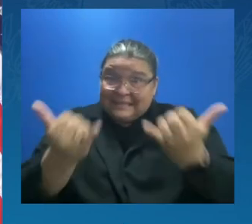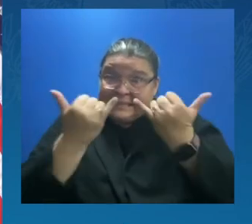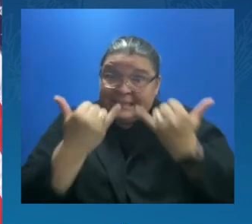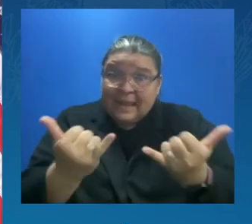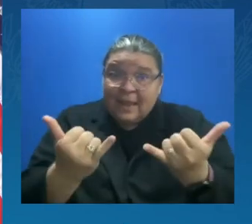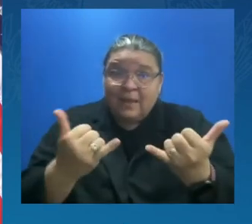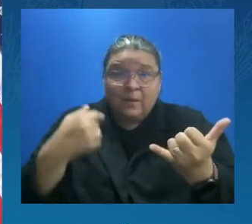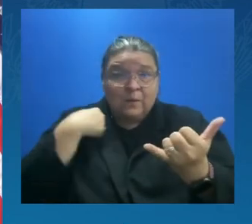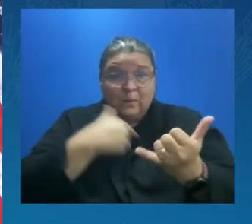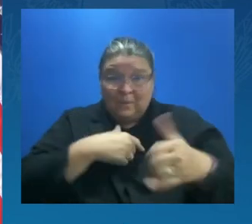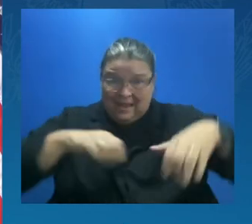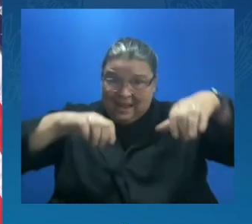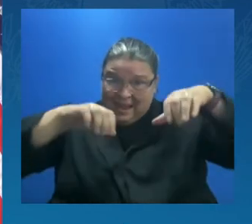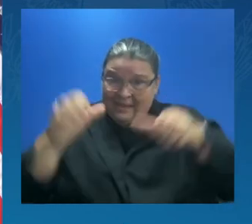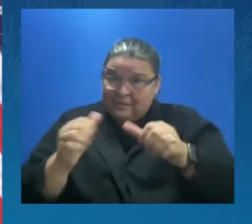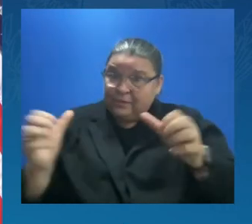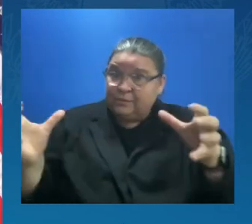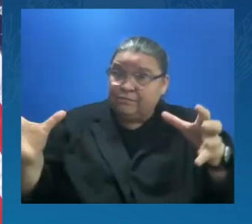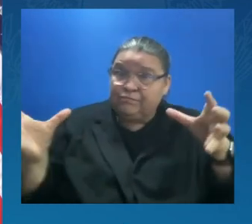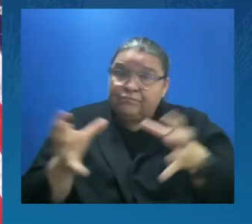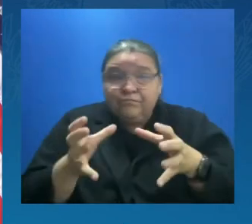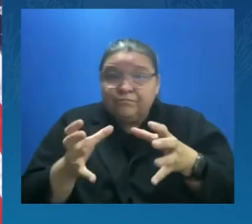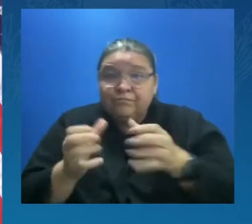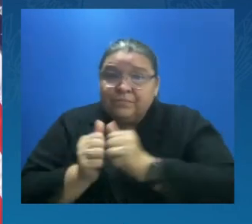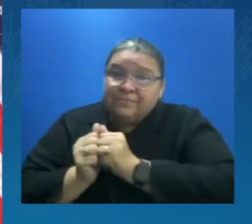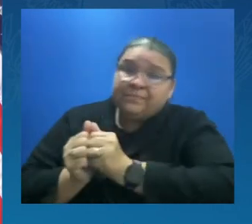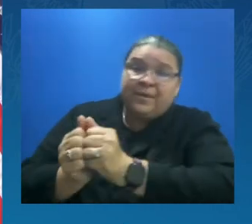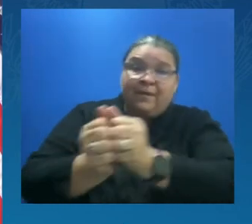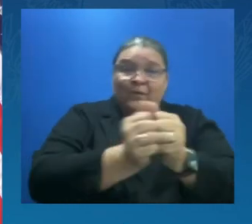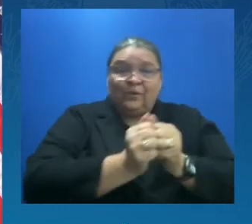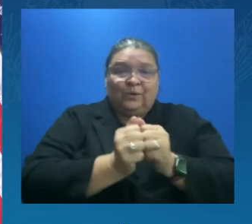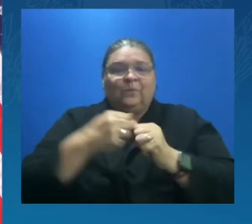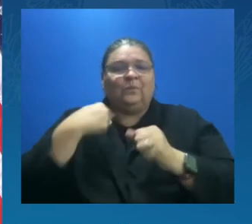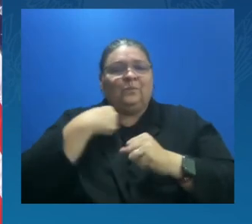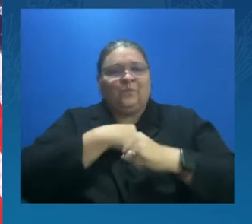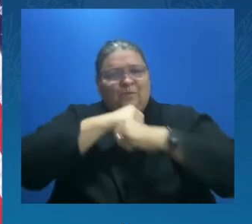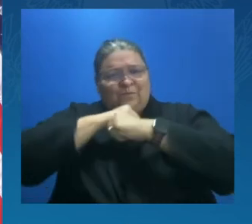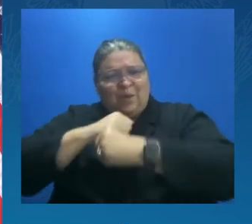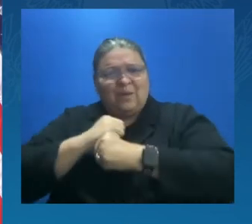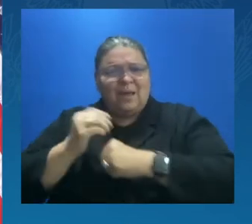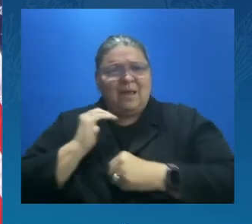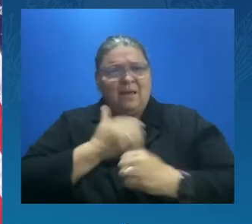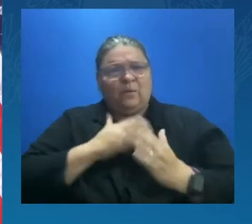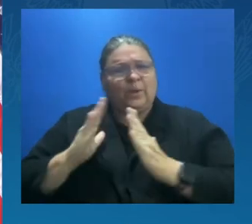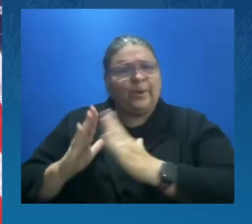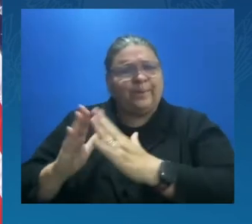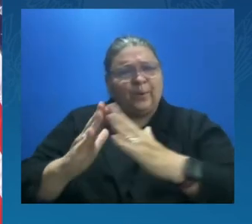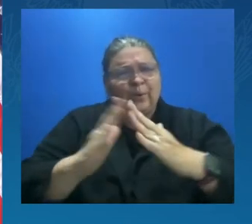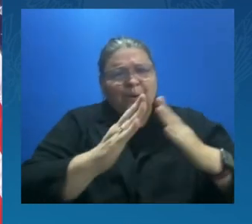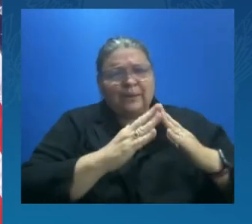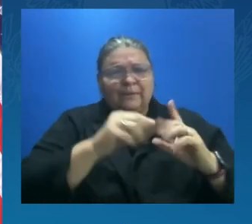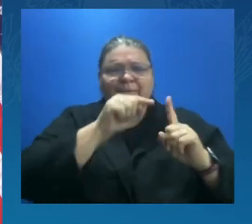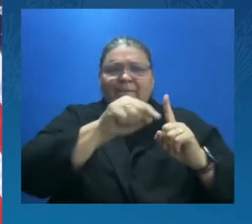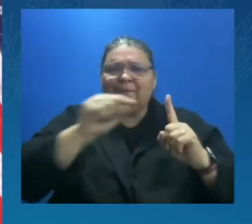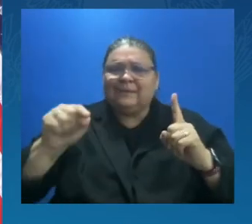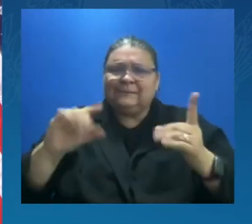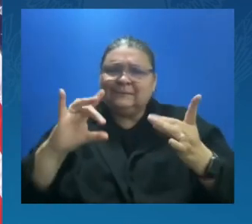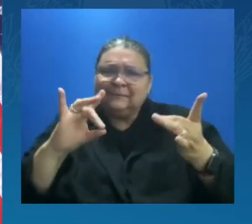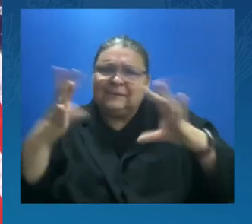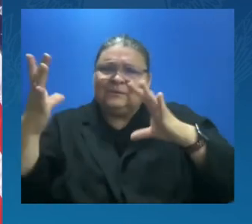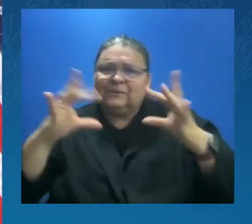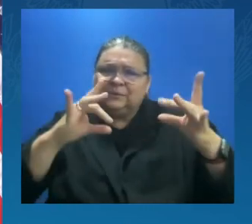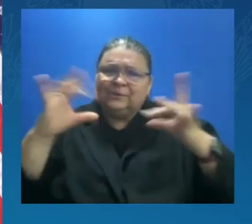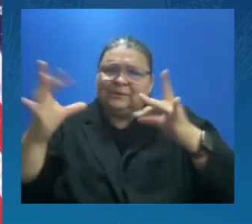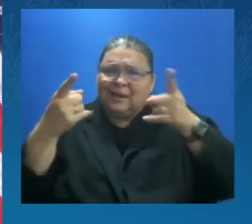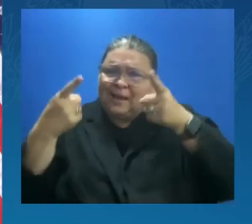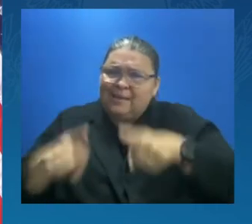communities from the disasters that we are witnessing. We can tackle the climate